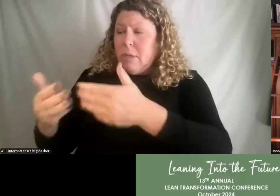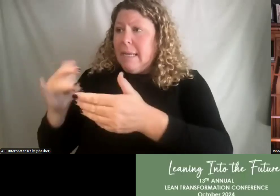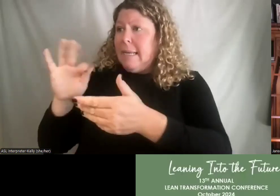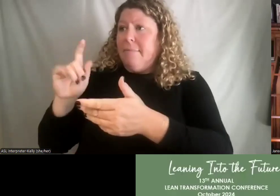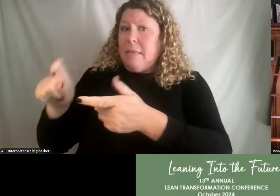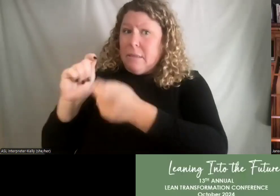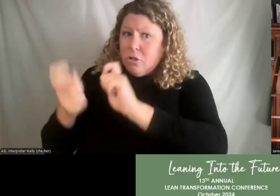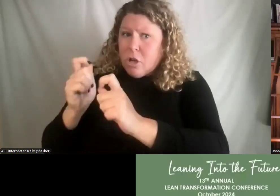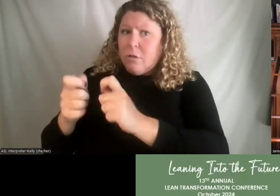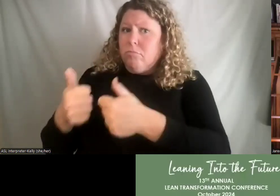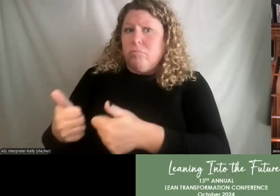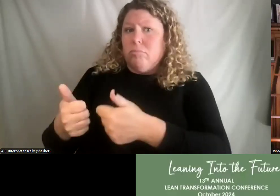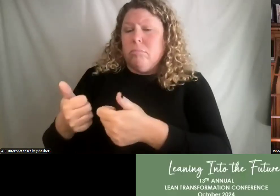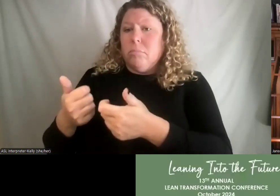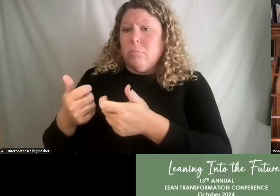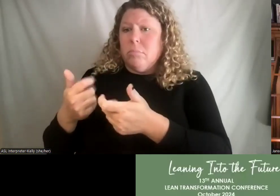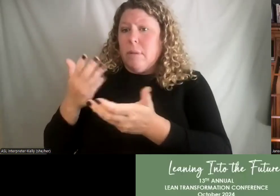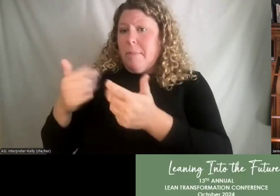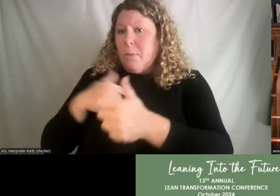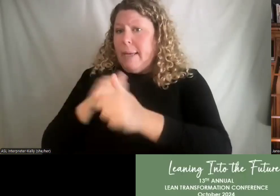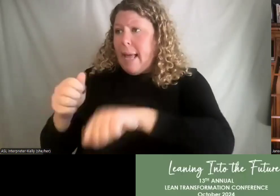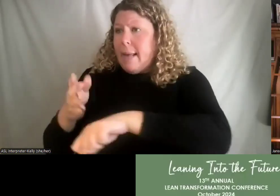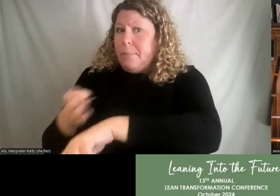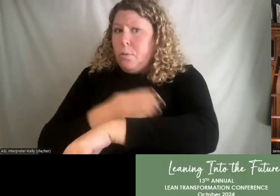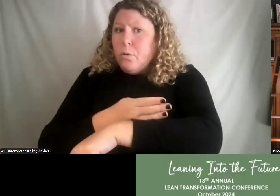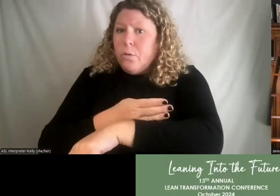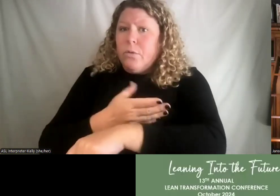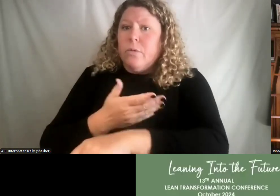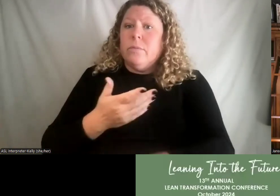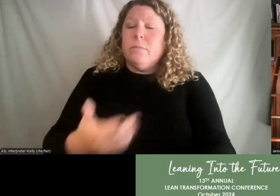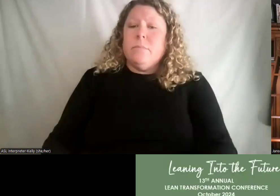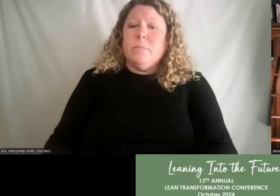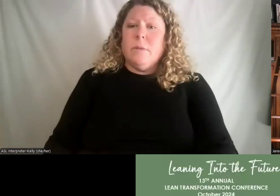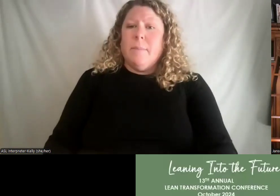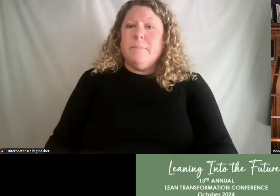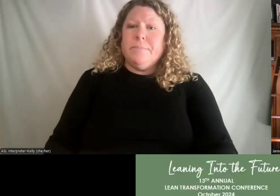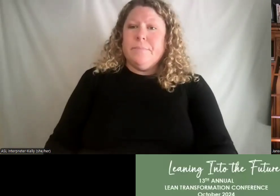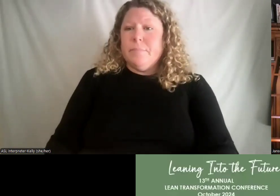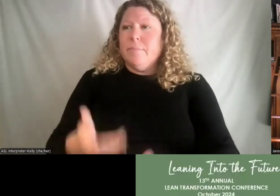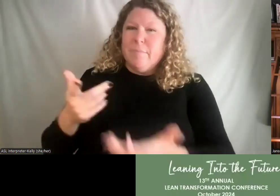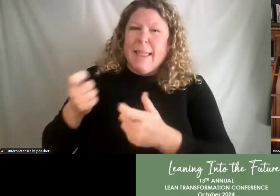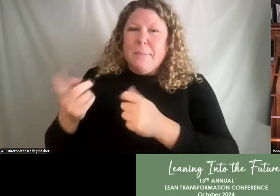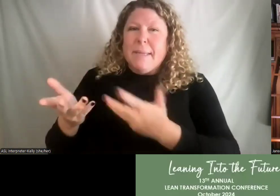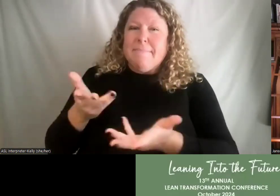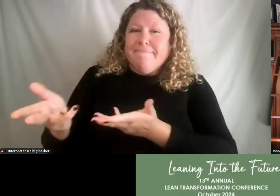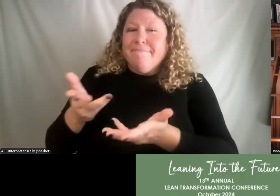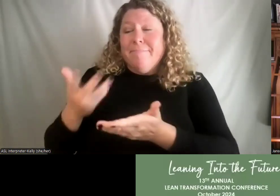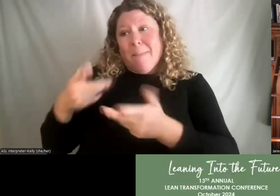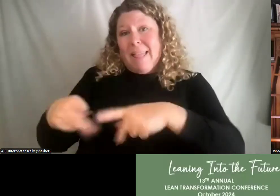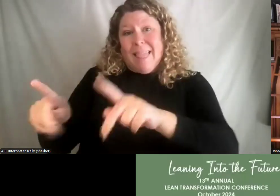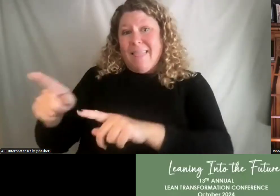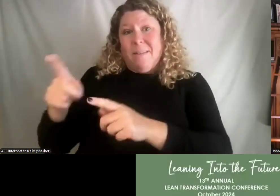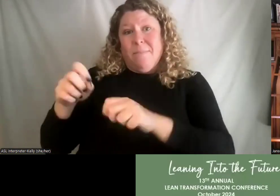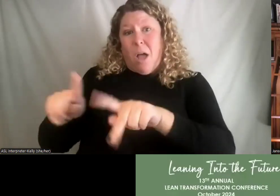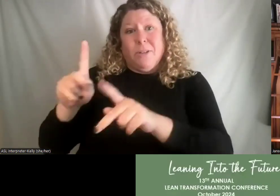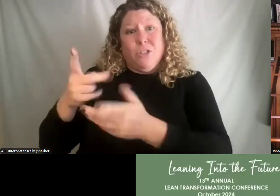because there may be some opportunity for improvement. And, you know, I'm not opposed to that. So it's a little bit of give and take, but also creating an opportunity